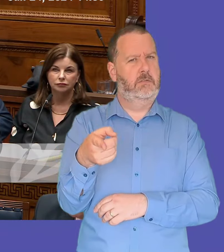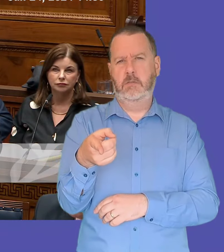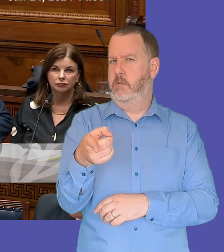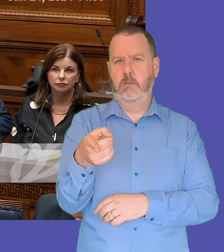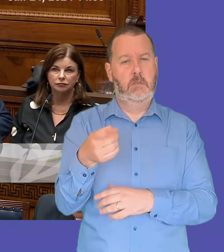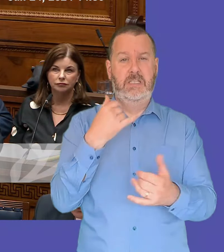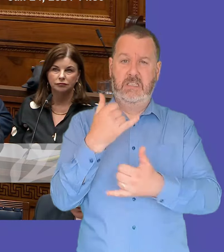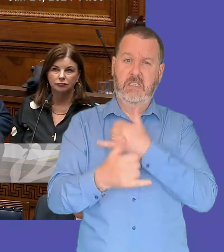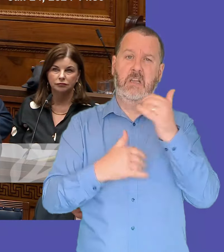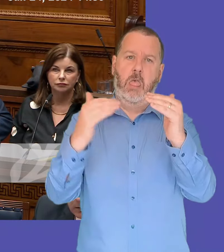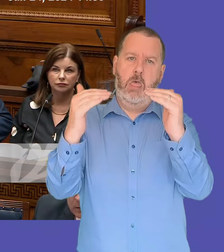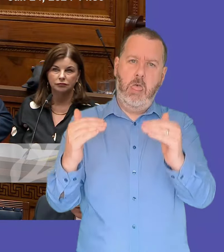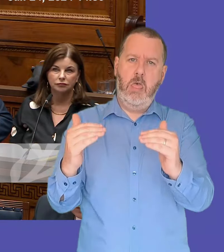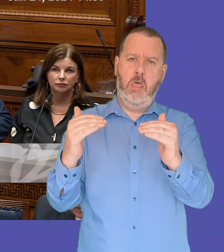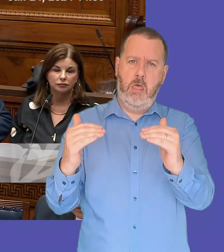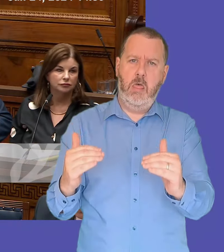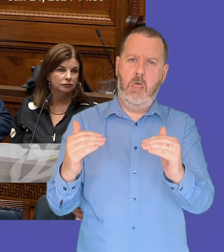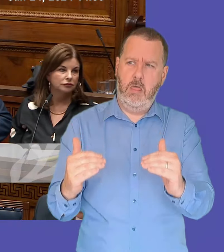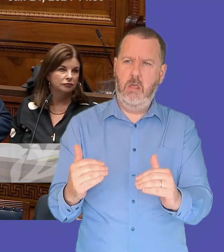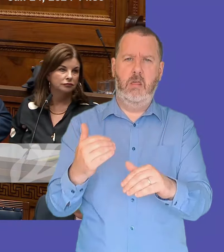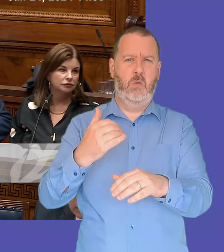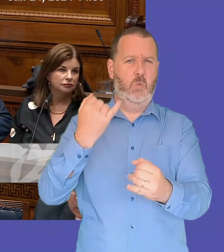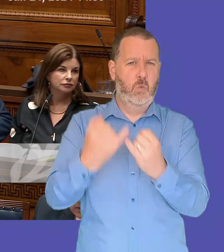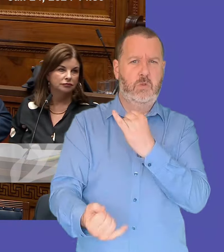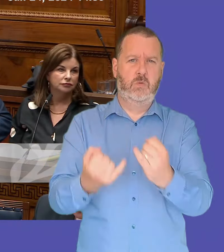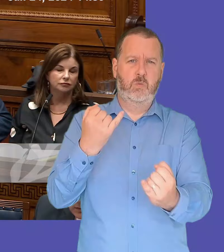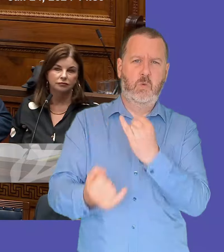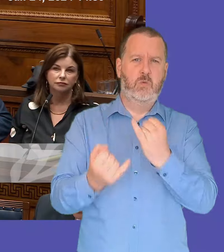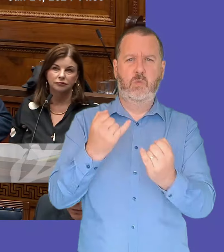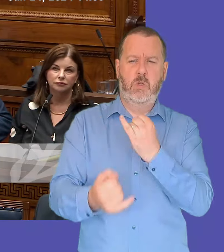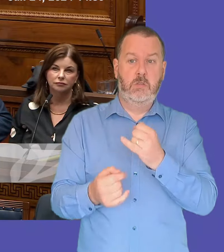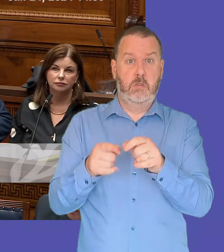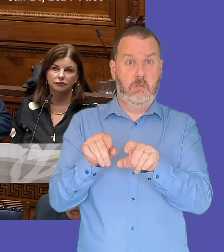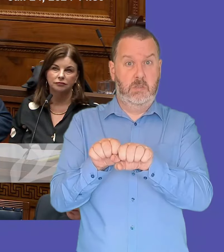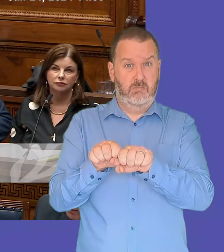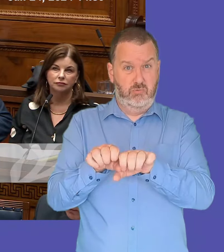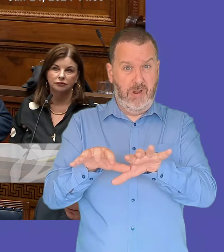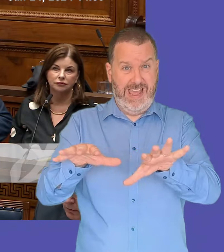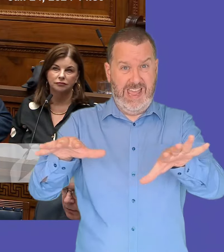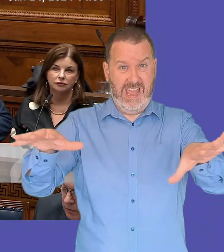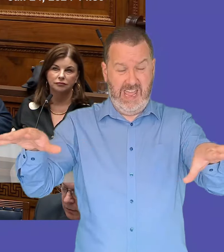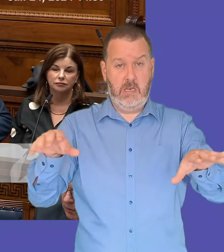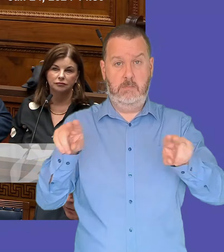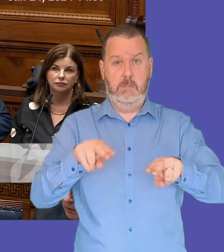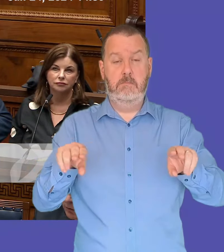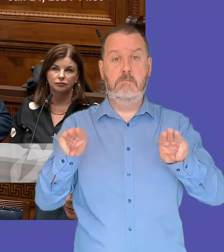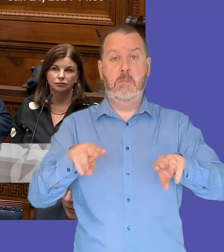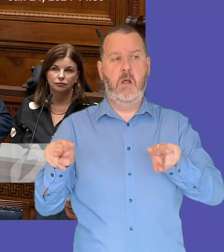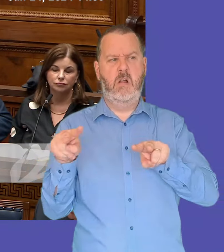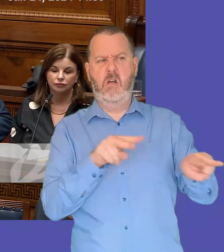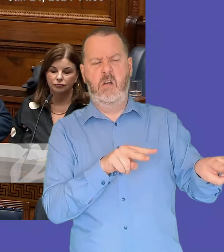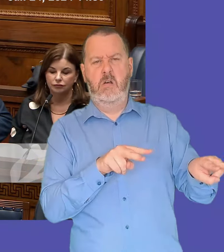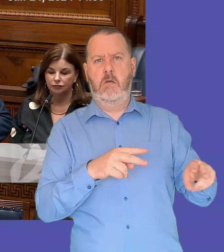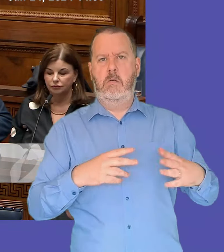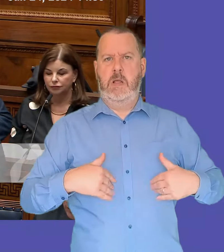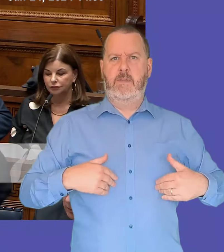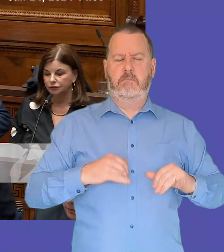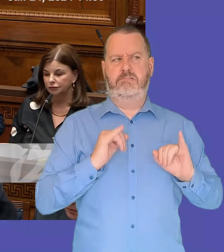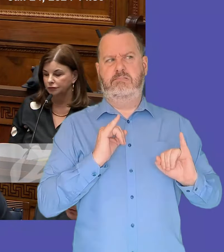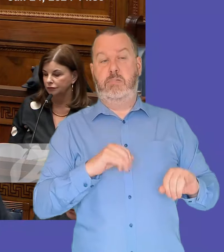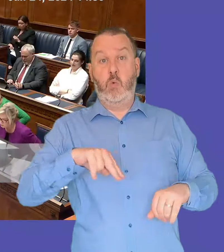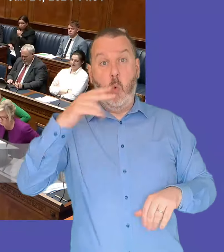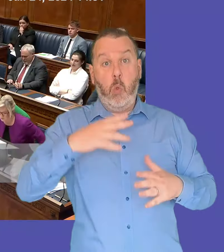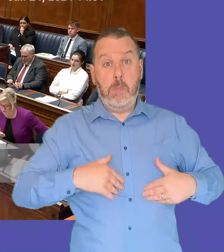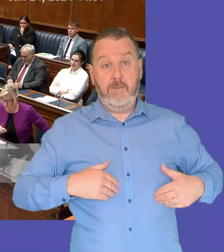deterioration or compromising or compromising or the perception of this city in this region what do you think should be done about it